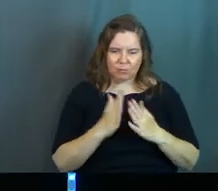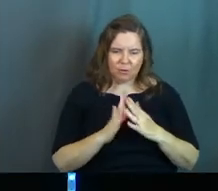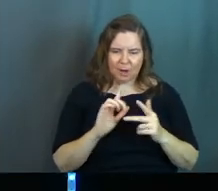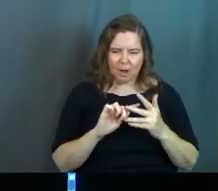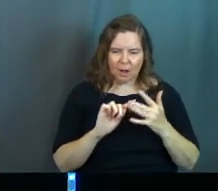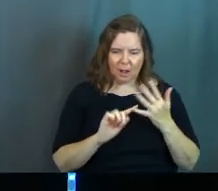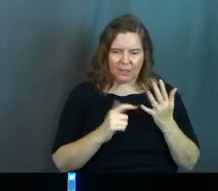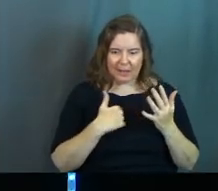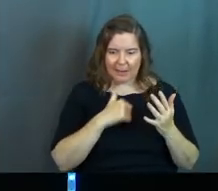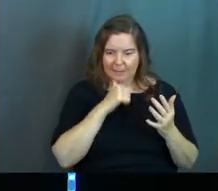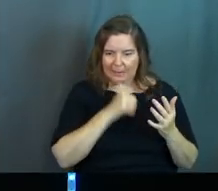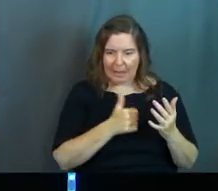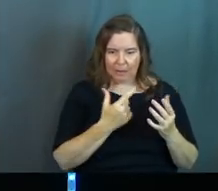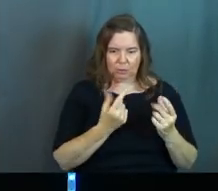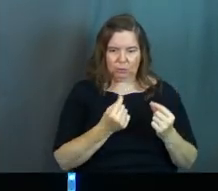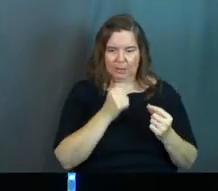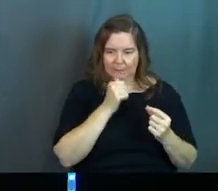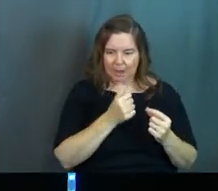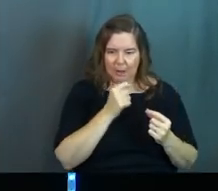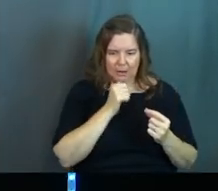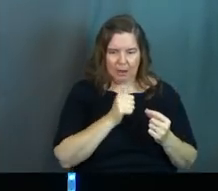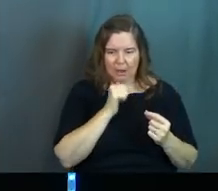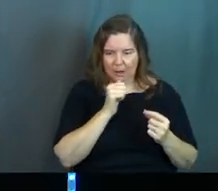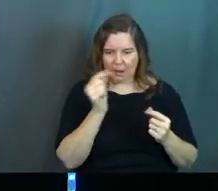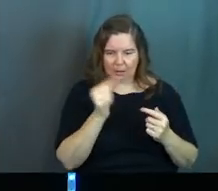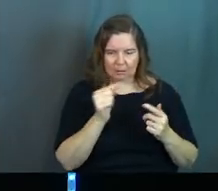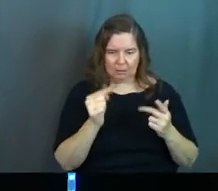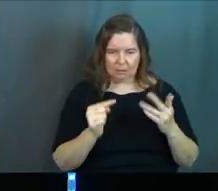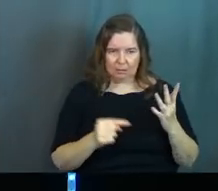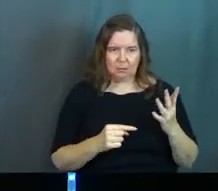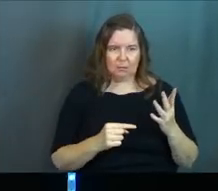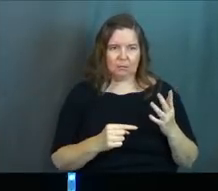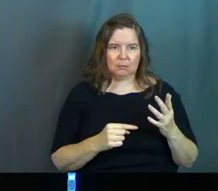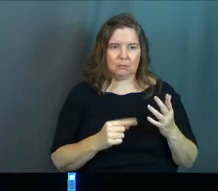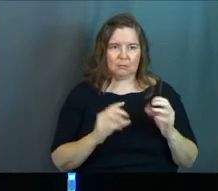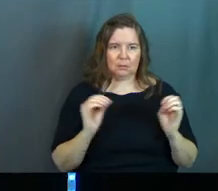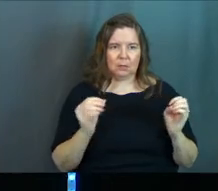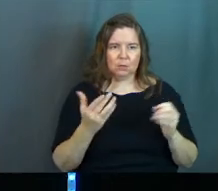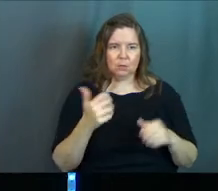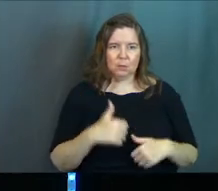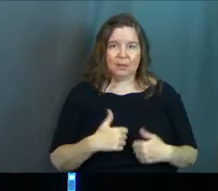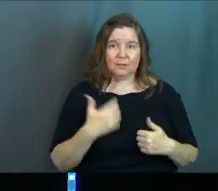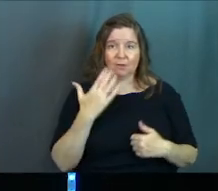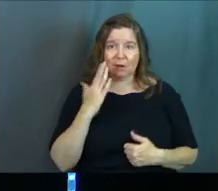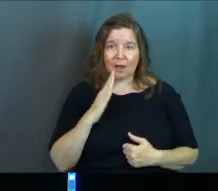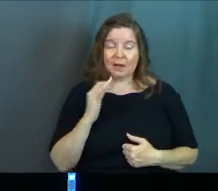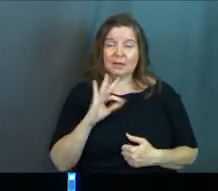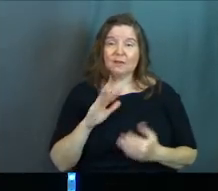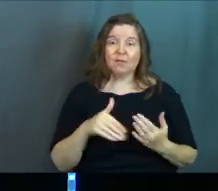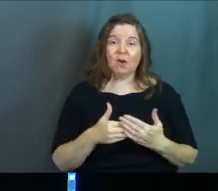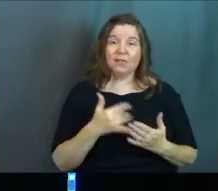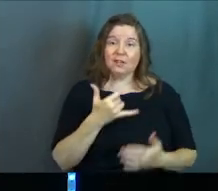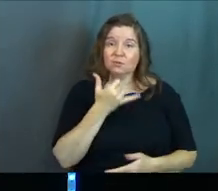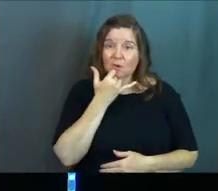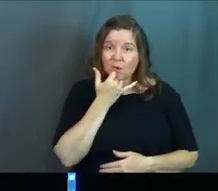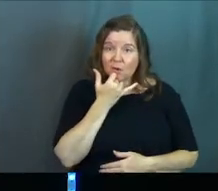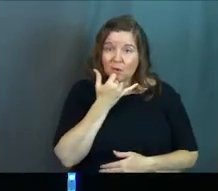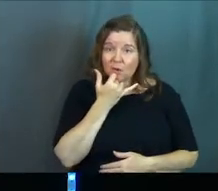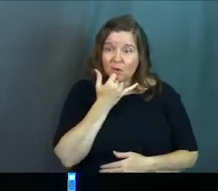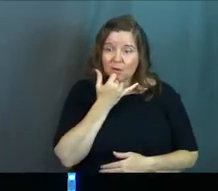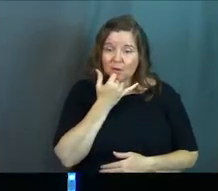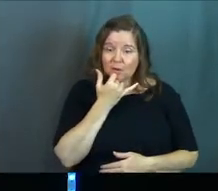And what about all the things that I'm not doing? I'm, and I'm not serving and I'm not doing any of those things to, to live for God. And, and if all that's wrong,